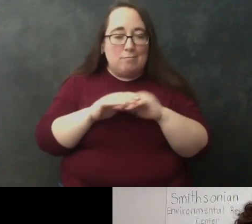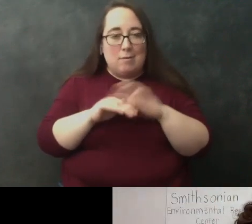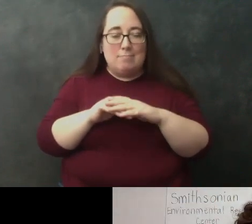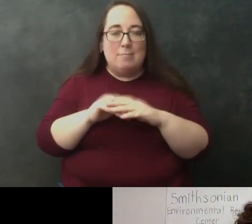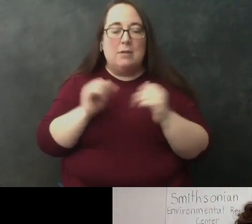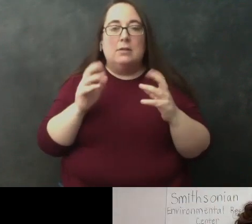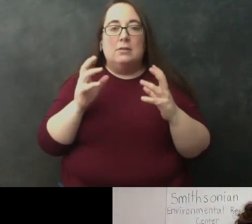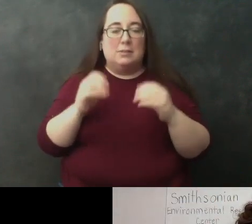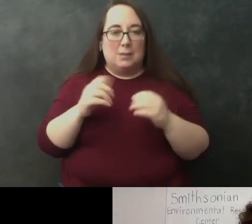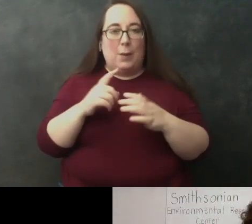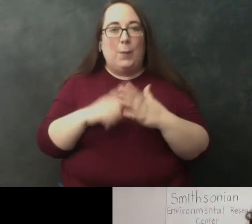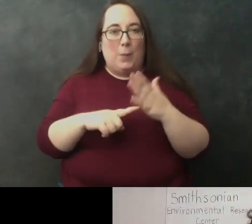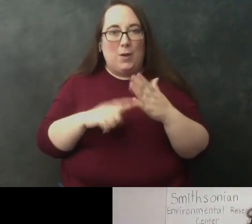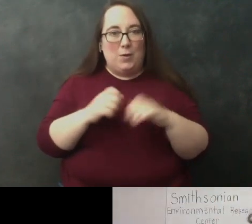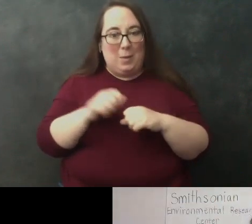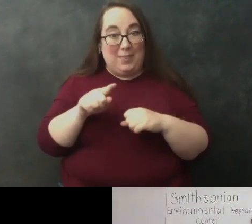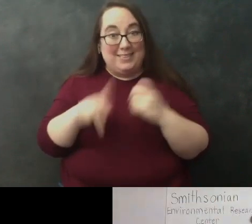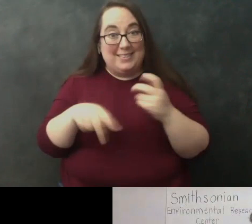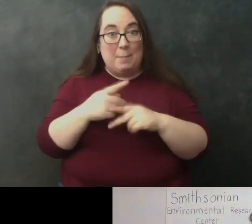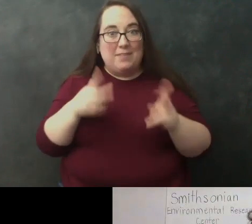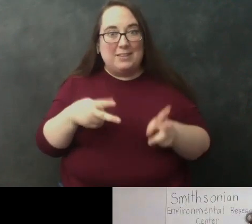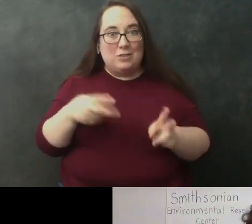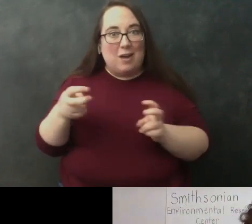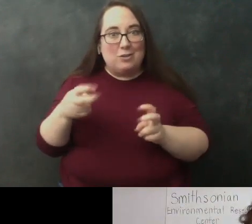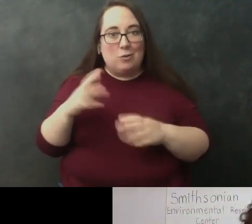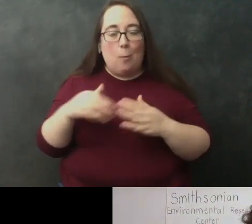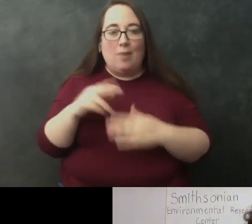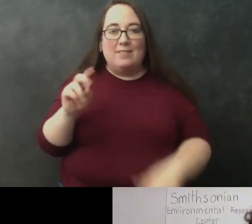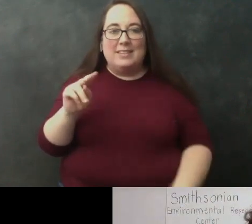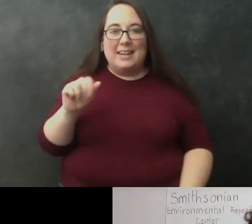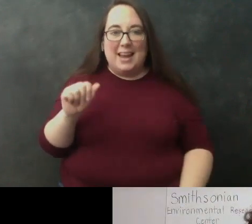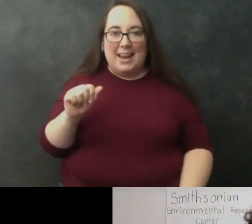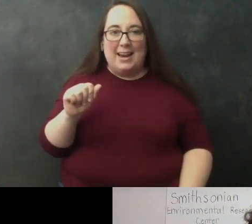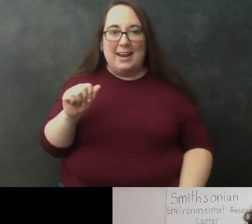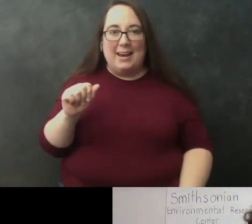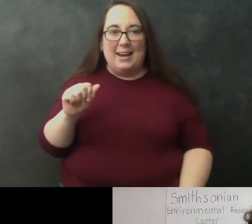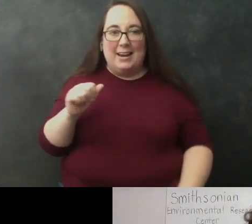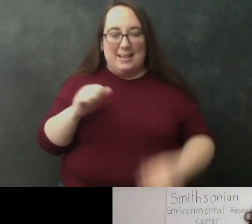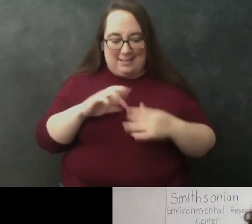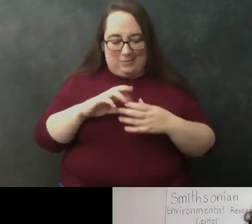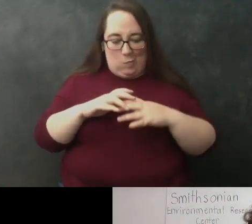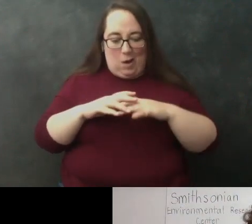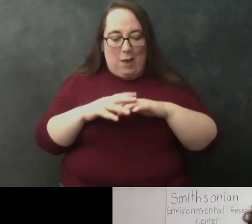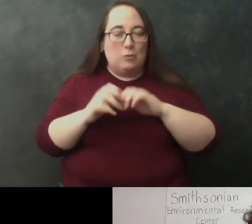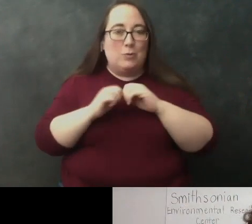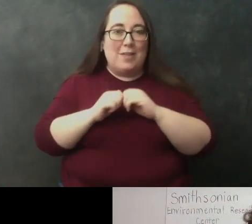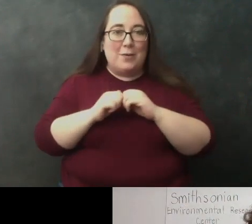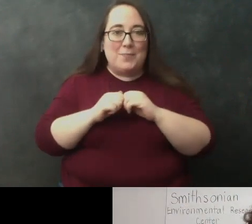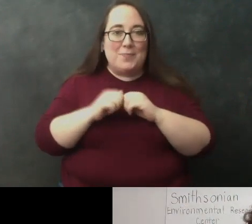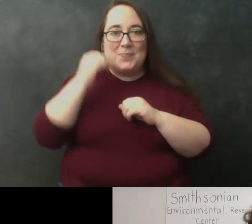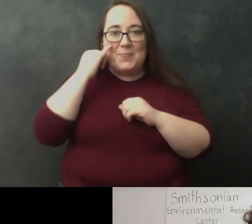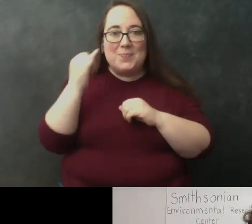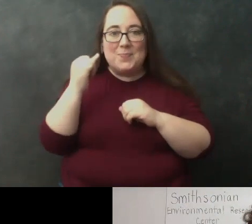what you end up within an extraction like this is all that data that comes out that's still kind of tightly wound together so imagine like a